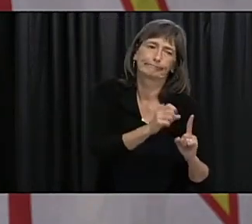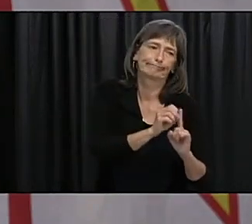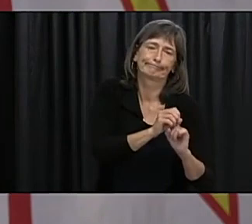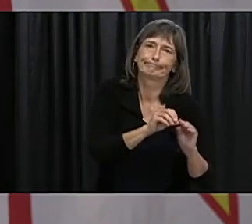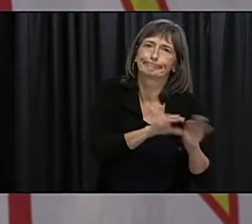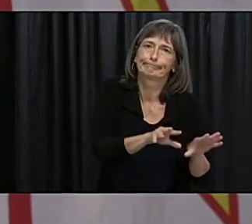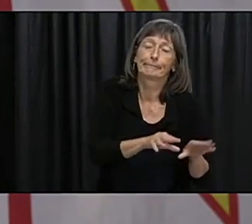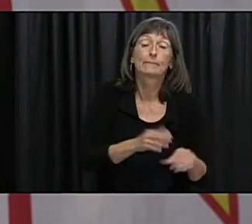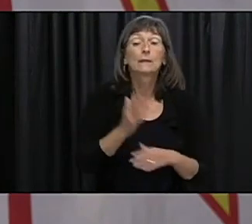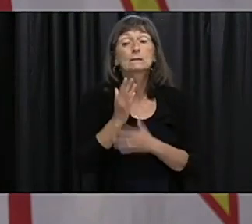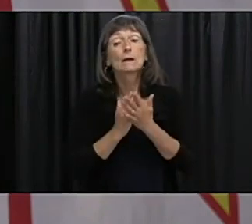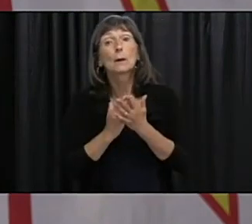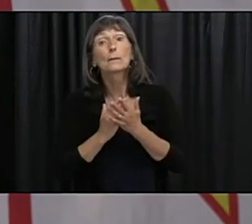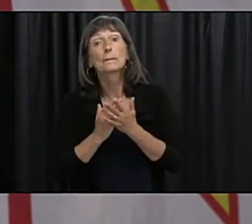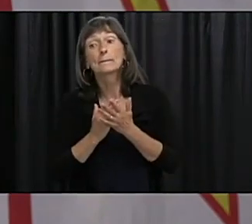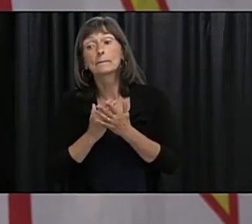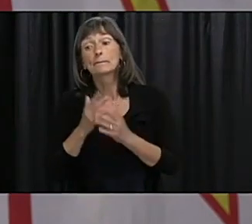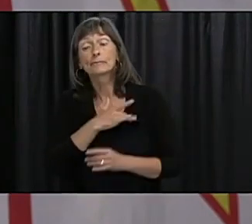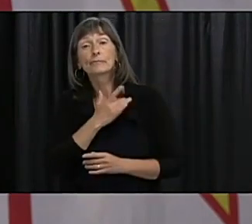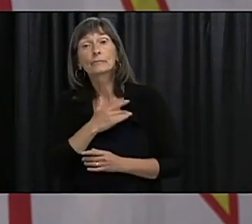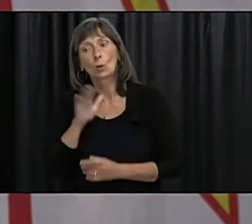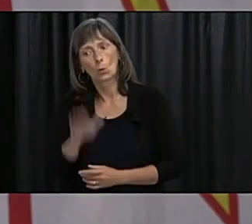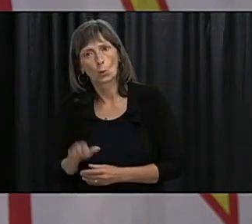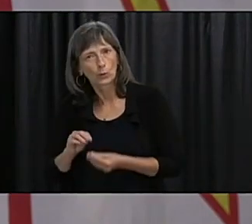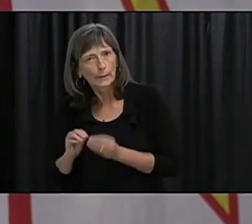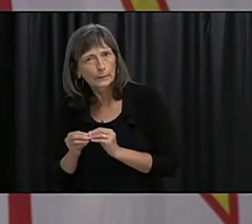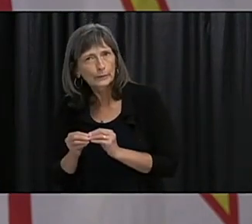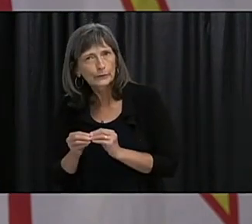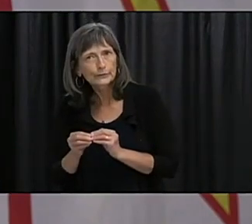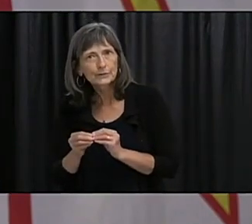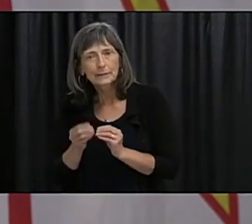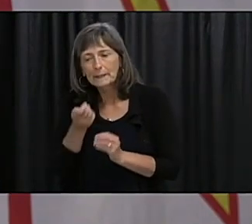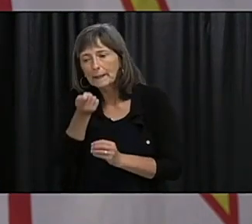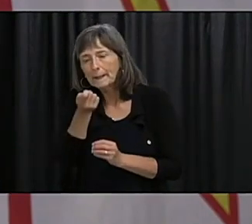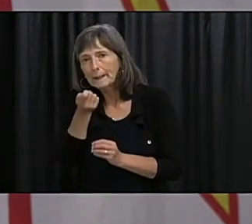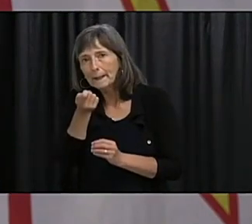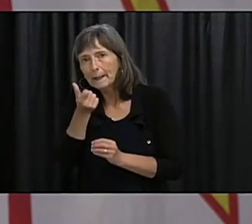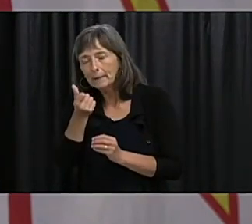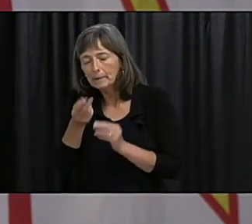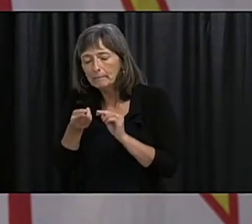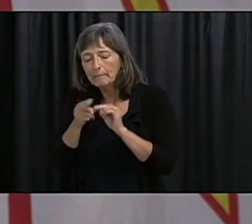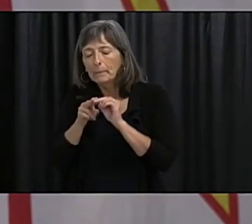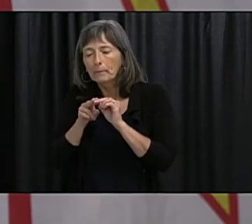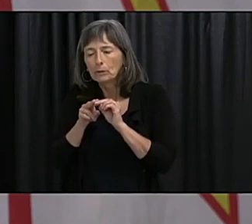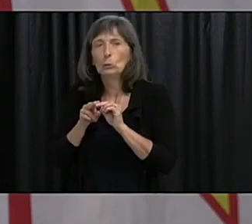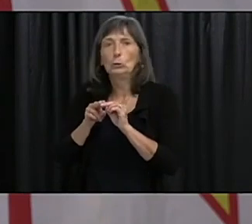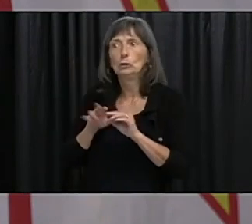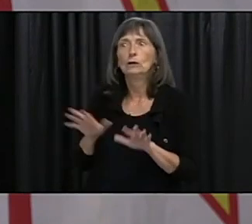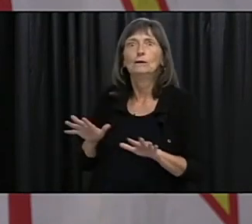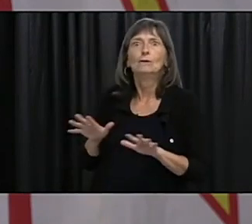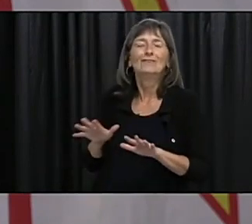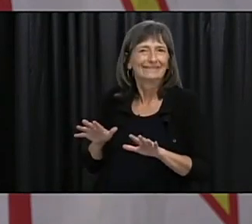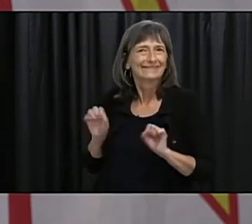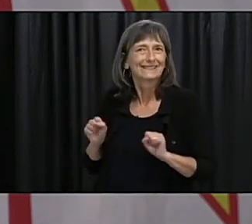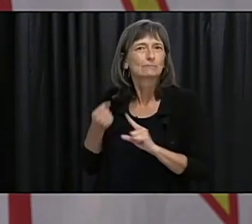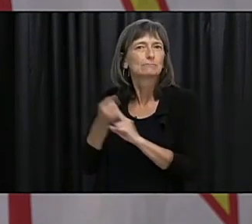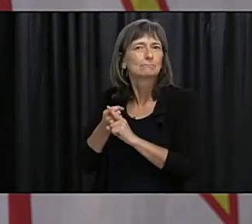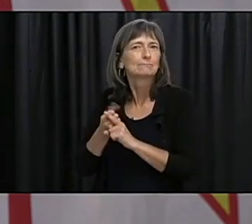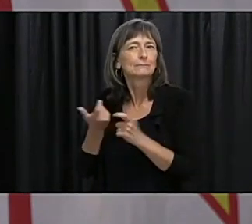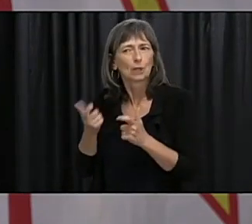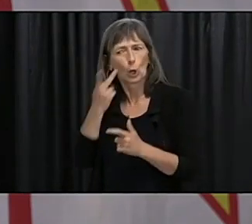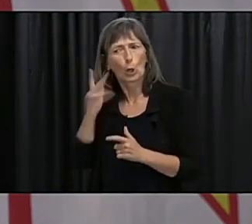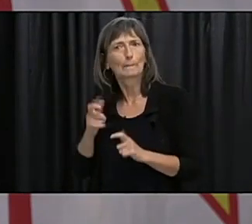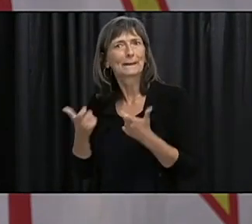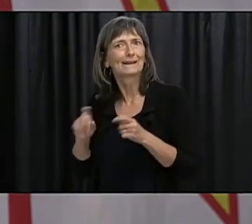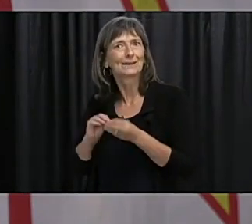low numbers to start with you know a small change or a change with very few numbers can make it